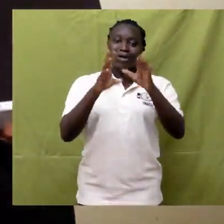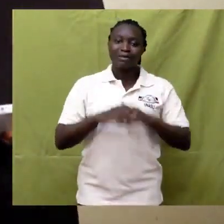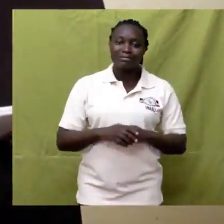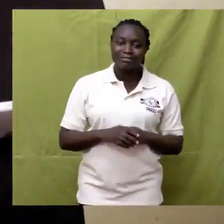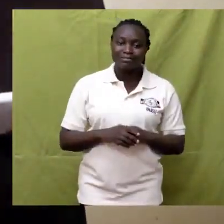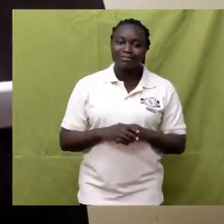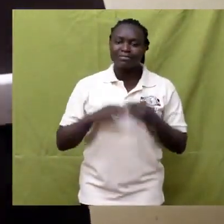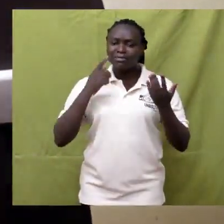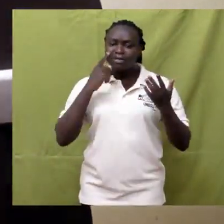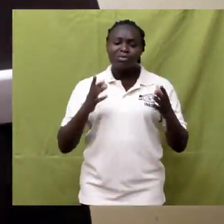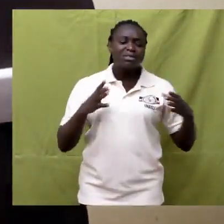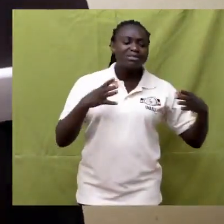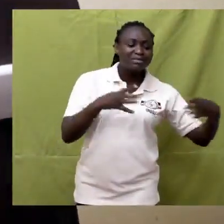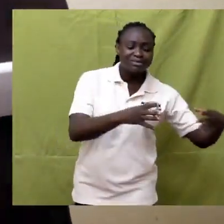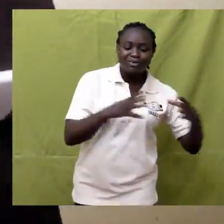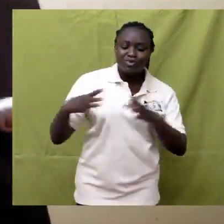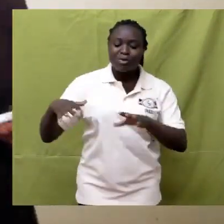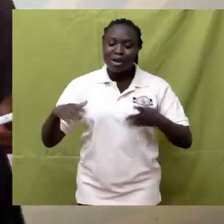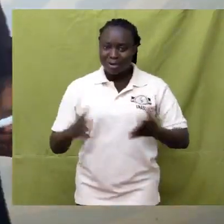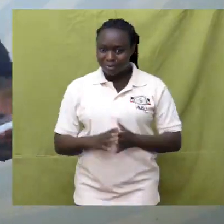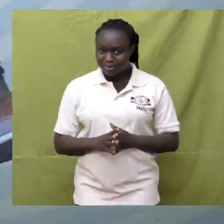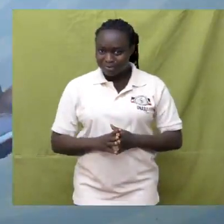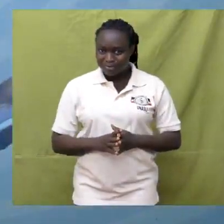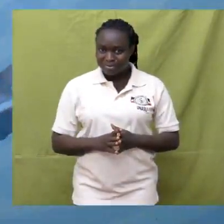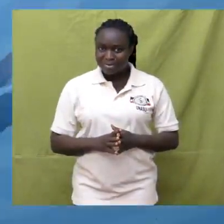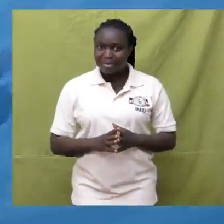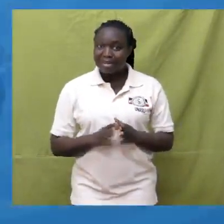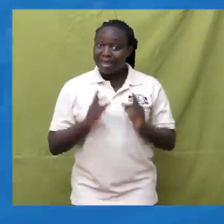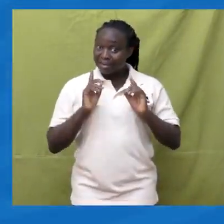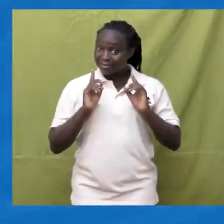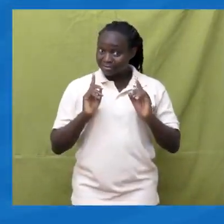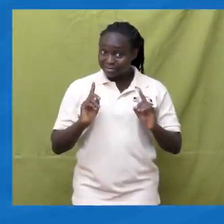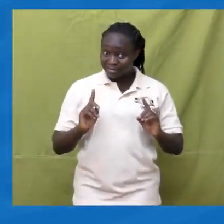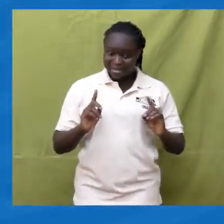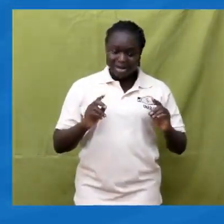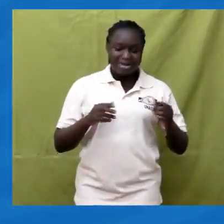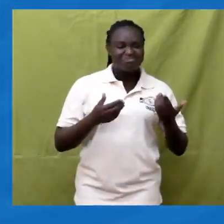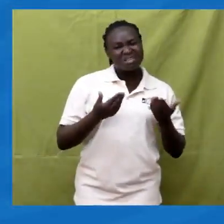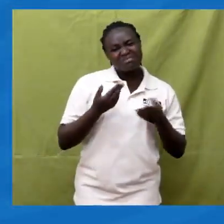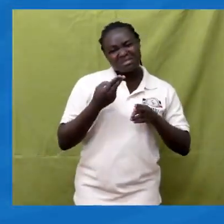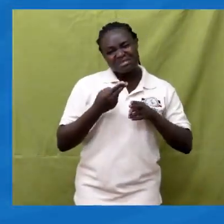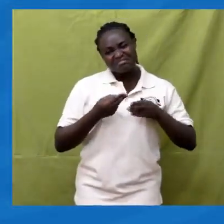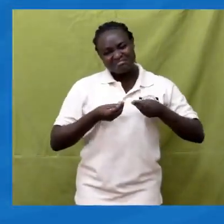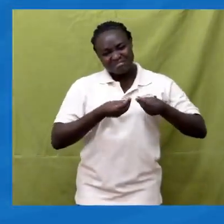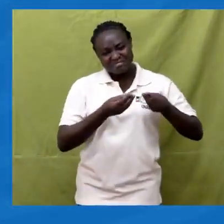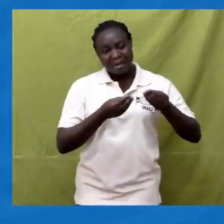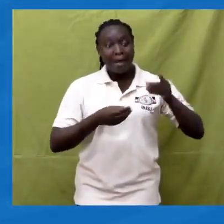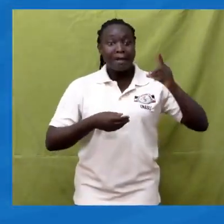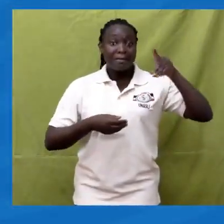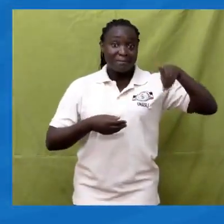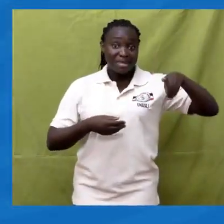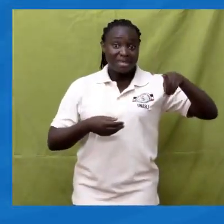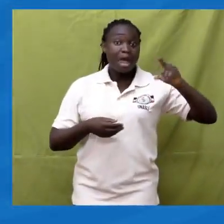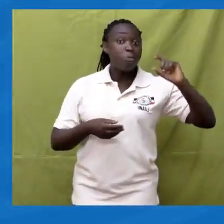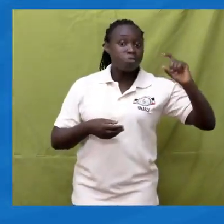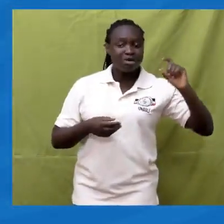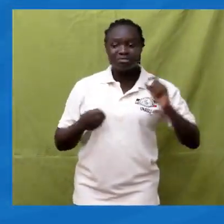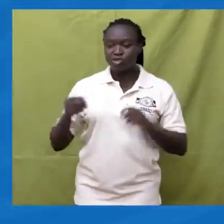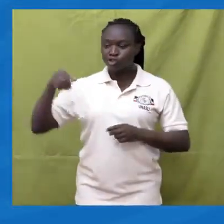look at our sets I will call them P and Q